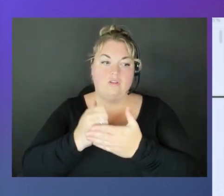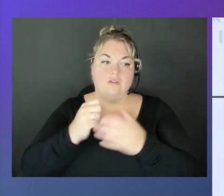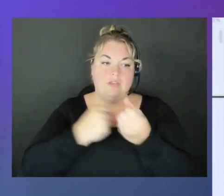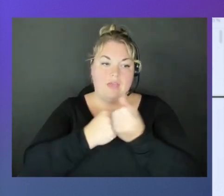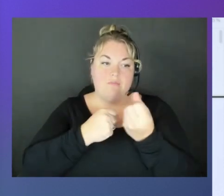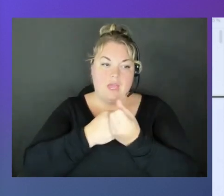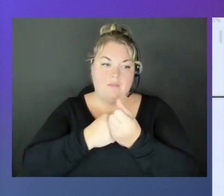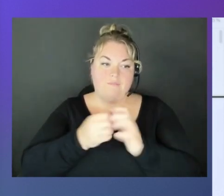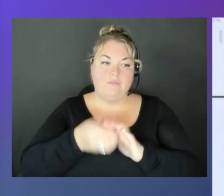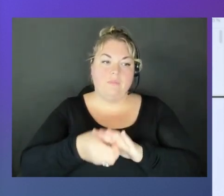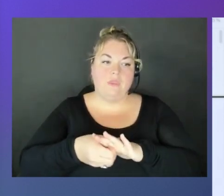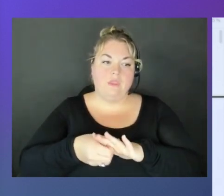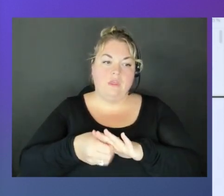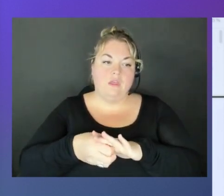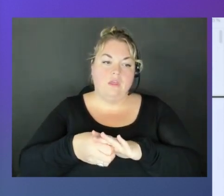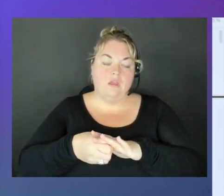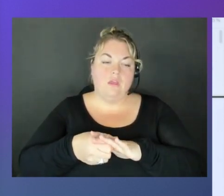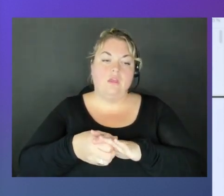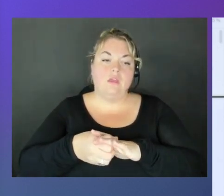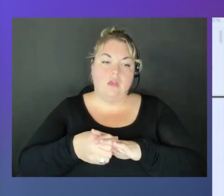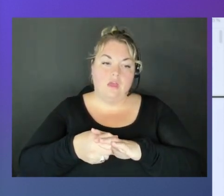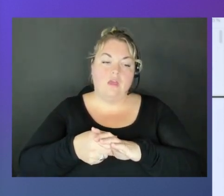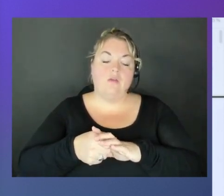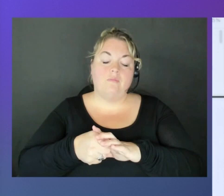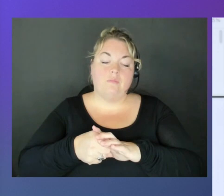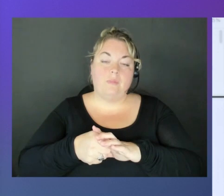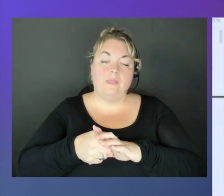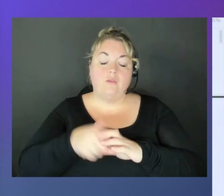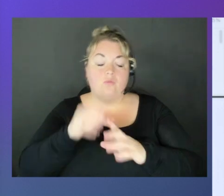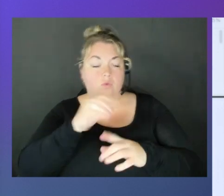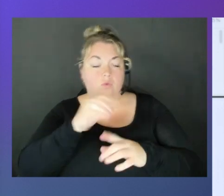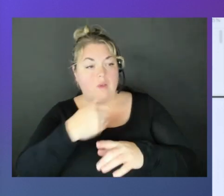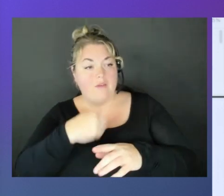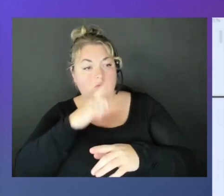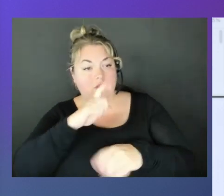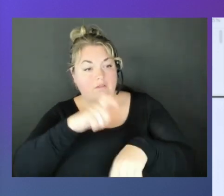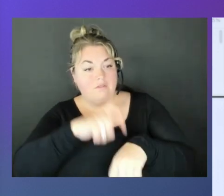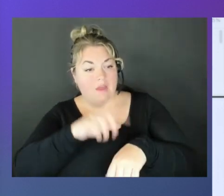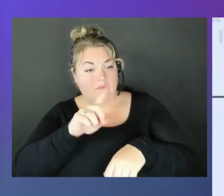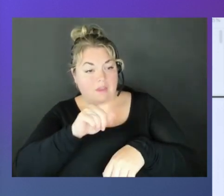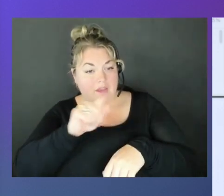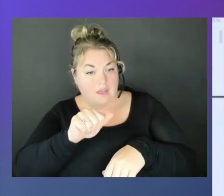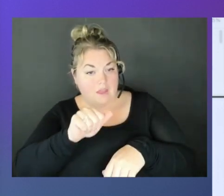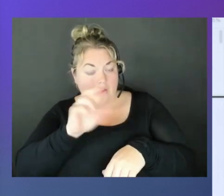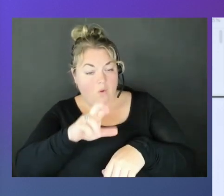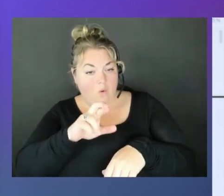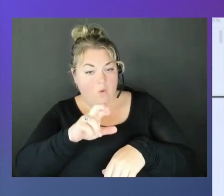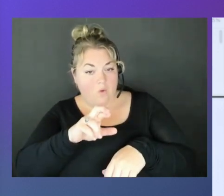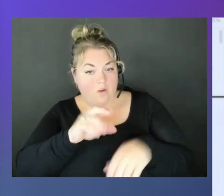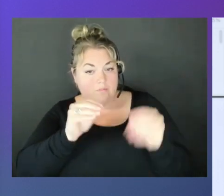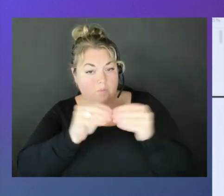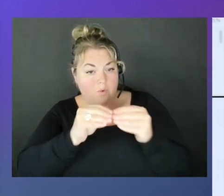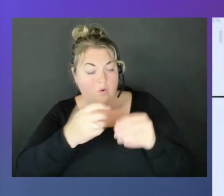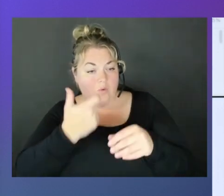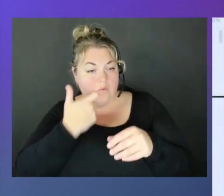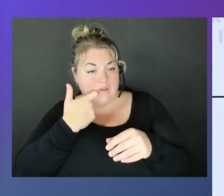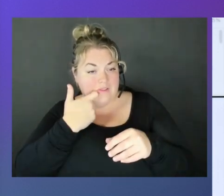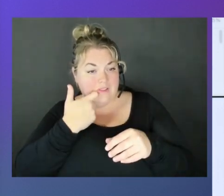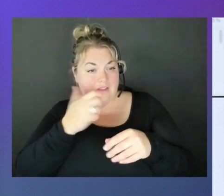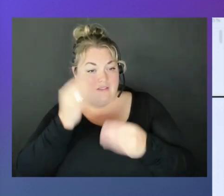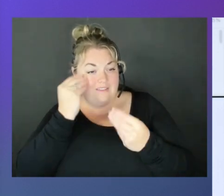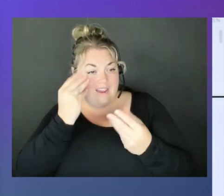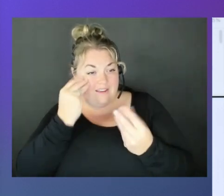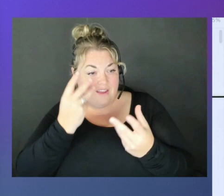this year. Okay, so you have some real-time data, or let's say more recent data in Timestream,